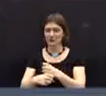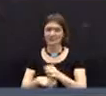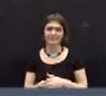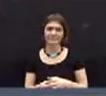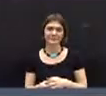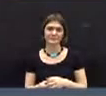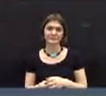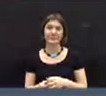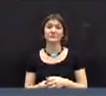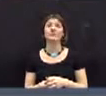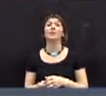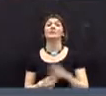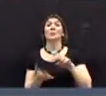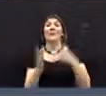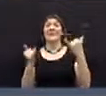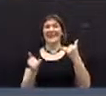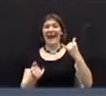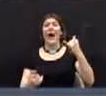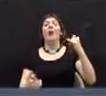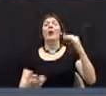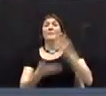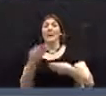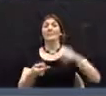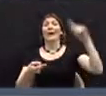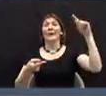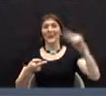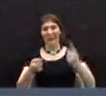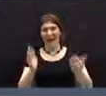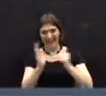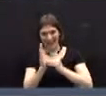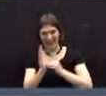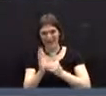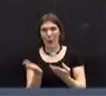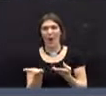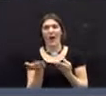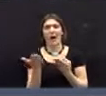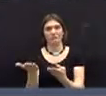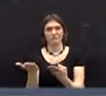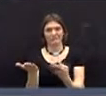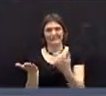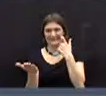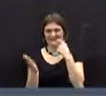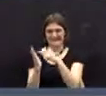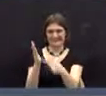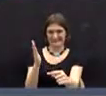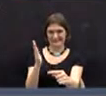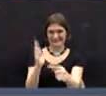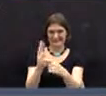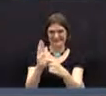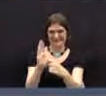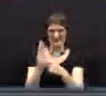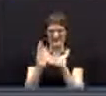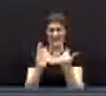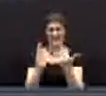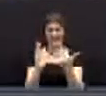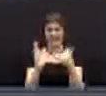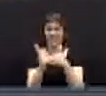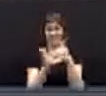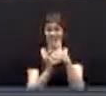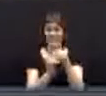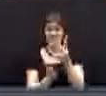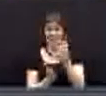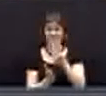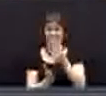year, which then brings the proposed budget that's presented to you tonight to the number in the motion, 15